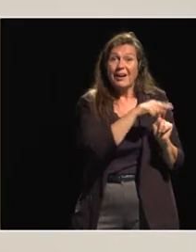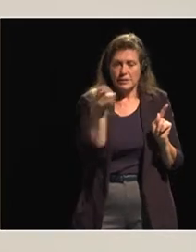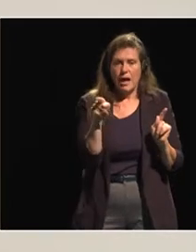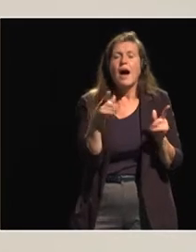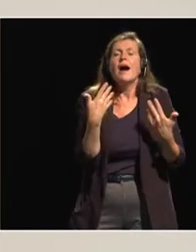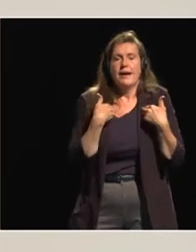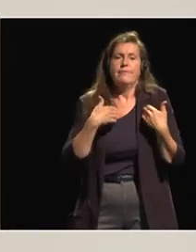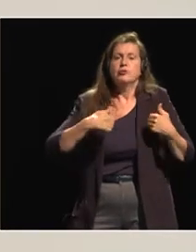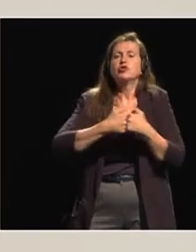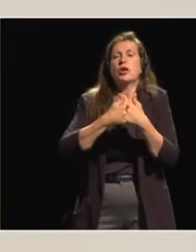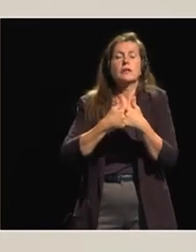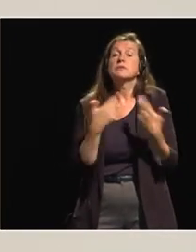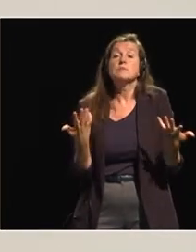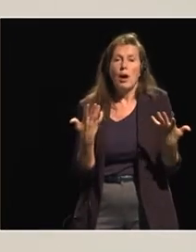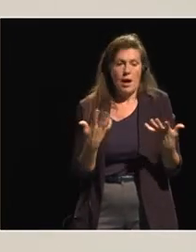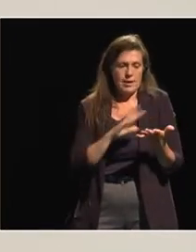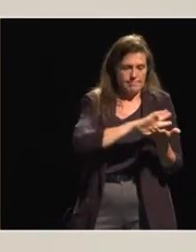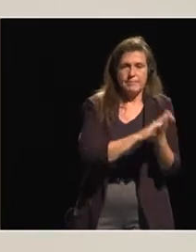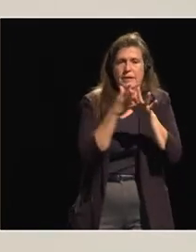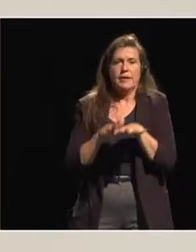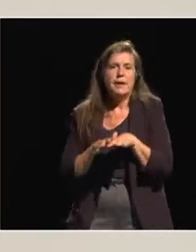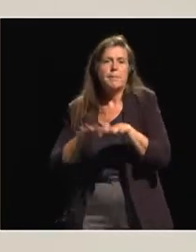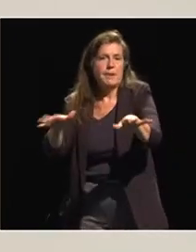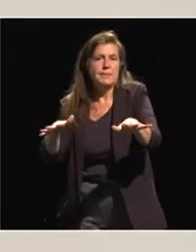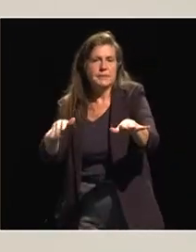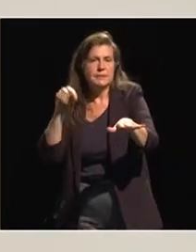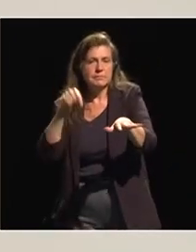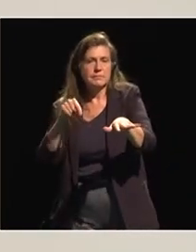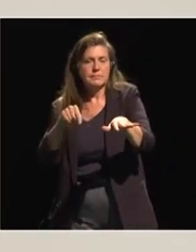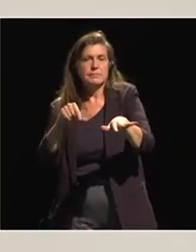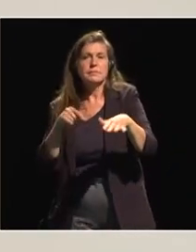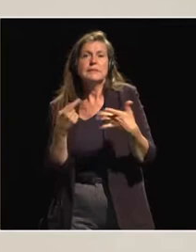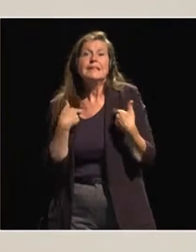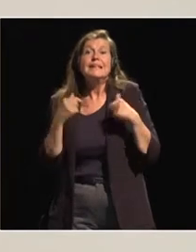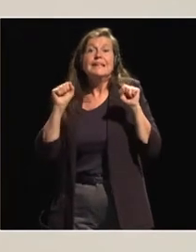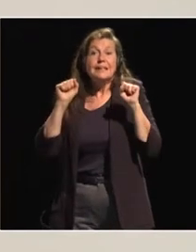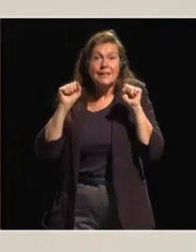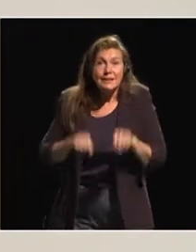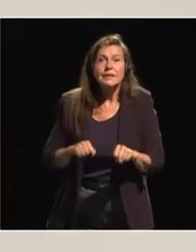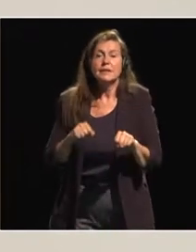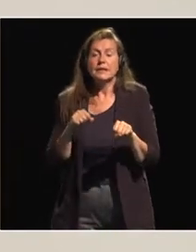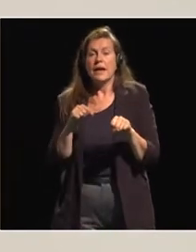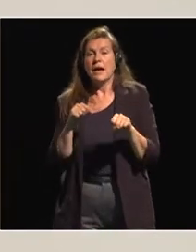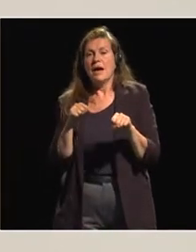exists. However, the real challenge is the actual implementation.